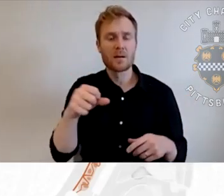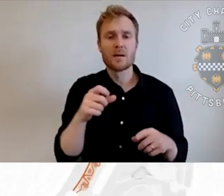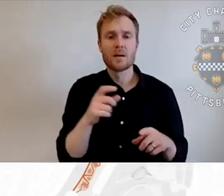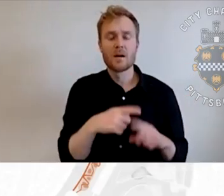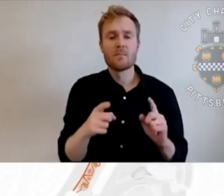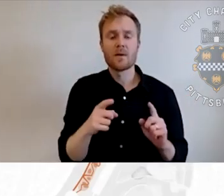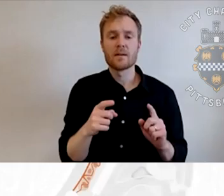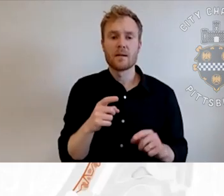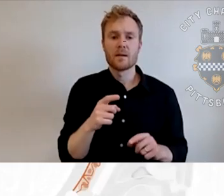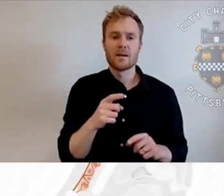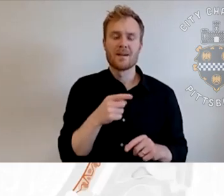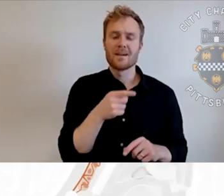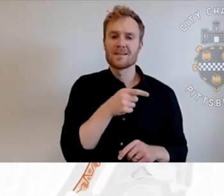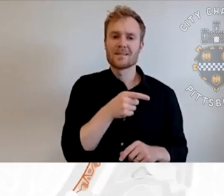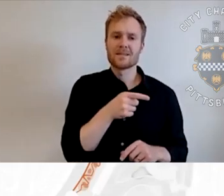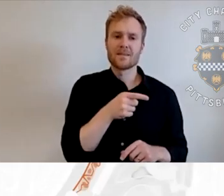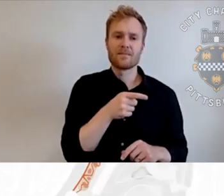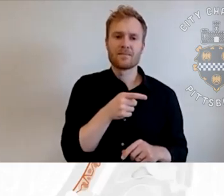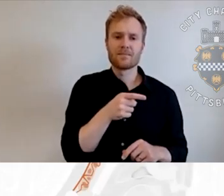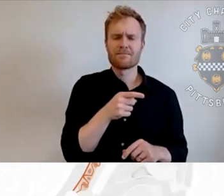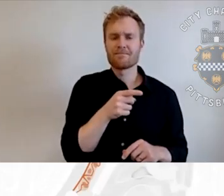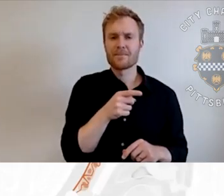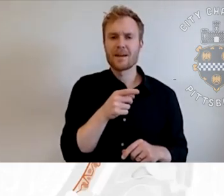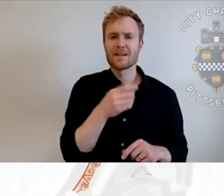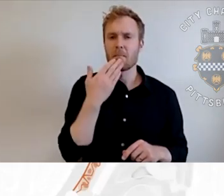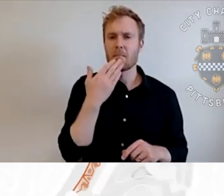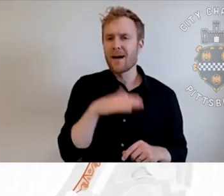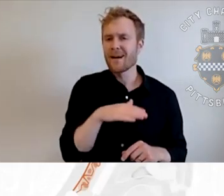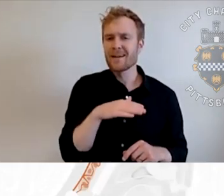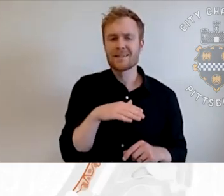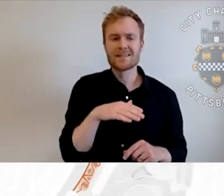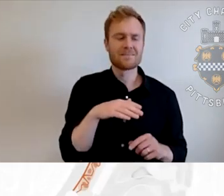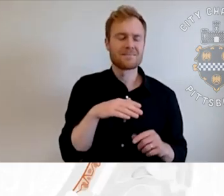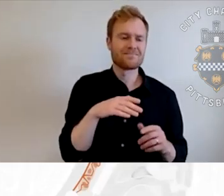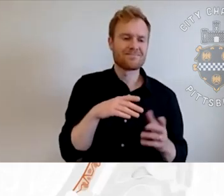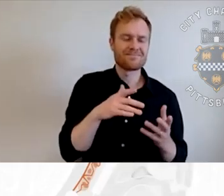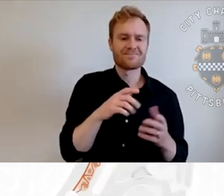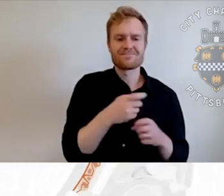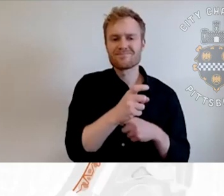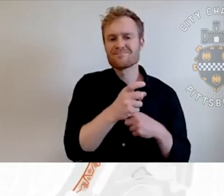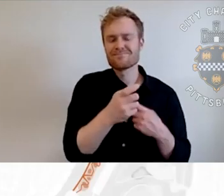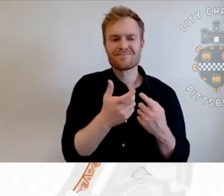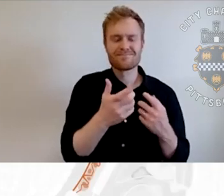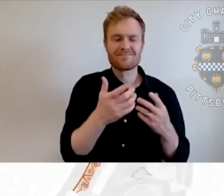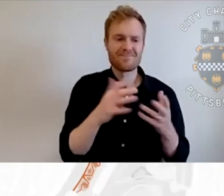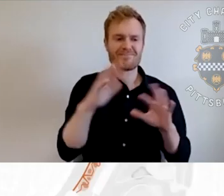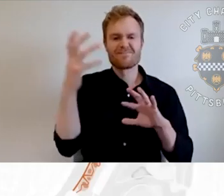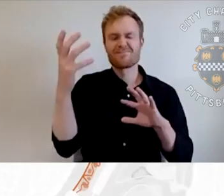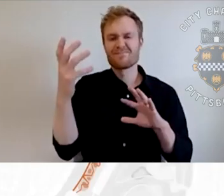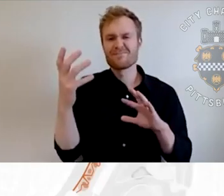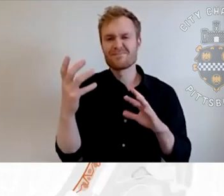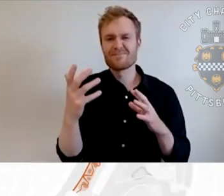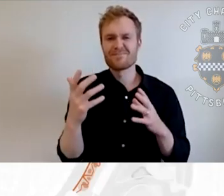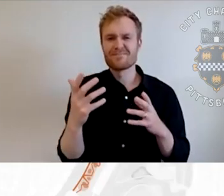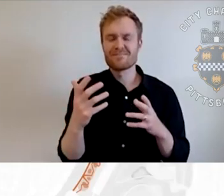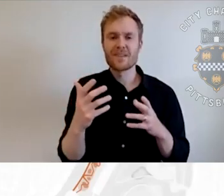because it was, it's in kind of bad shape. Um, and so on the top left, you can see, I mean, you